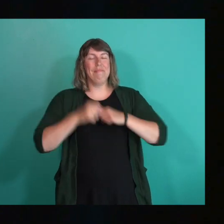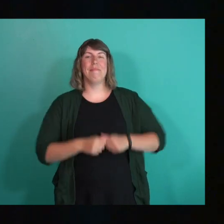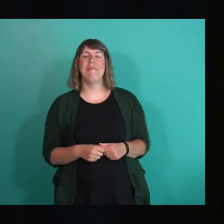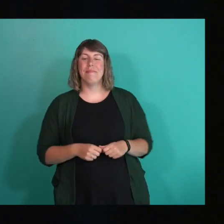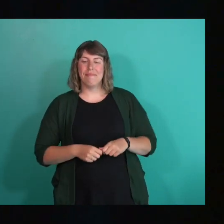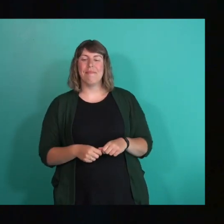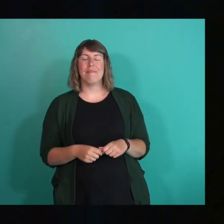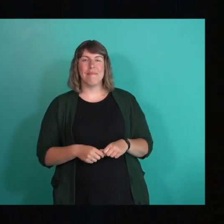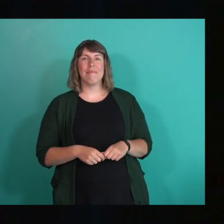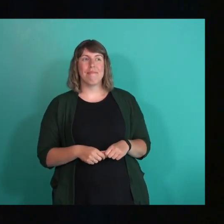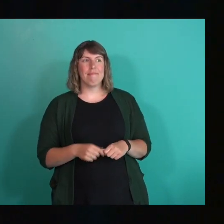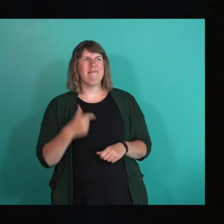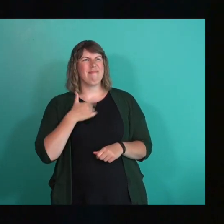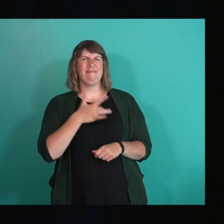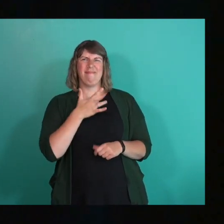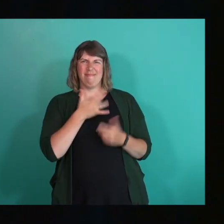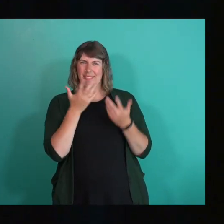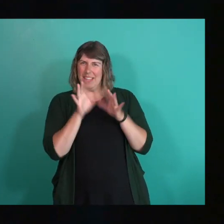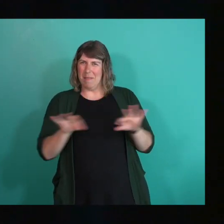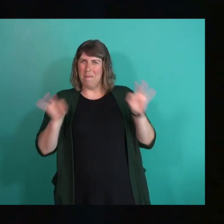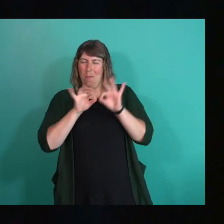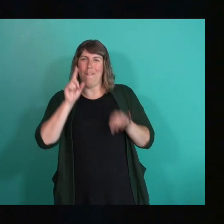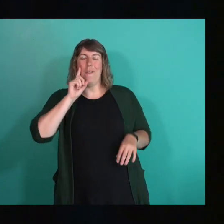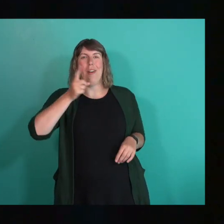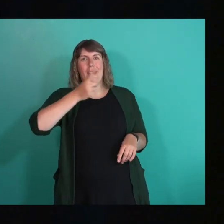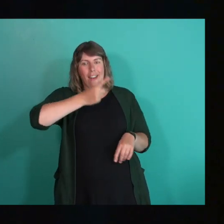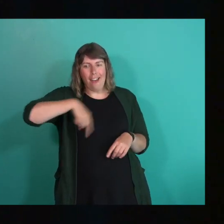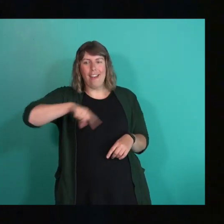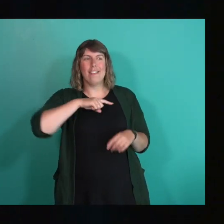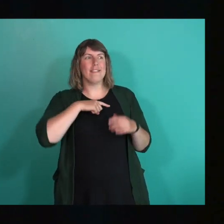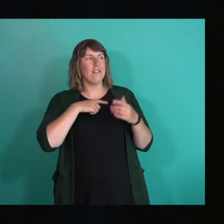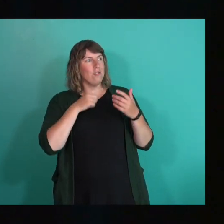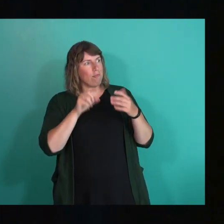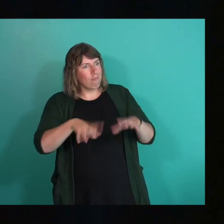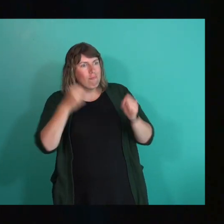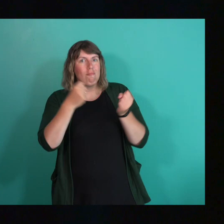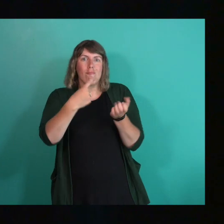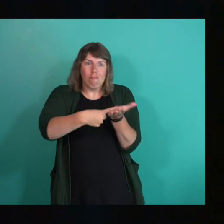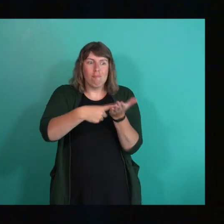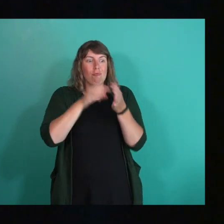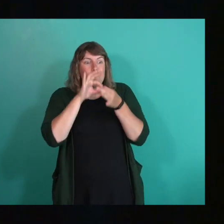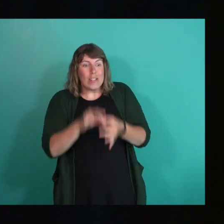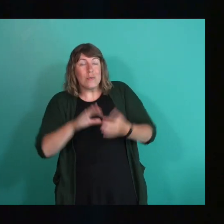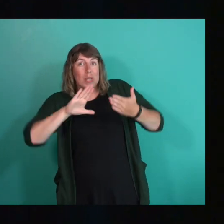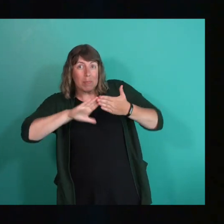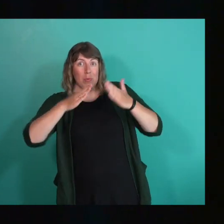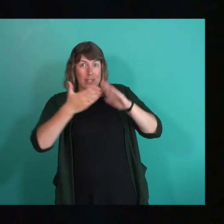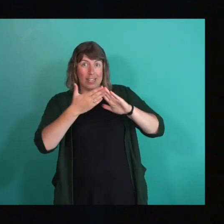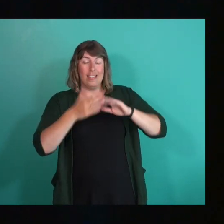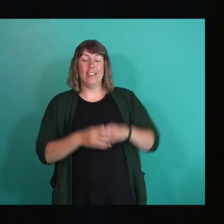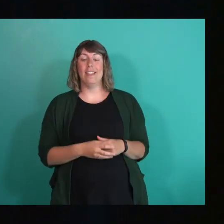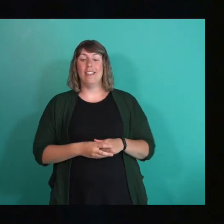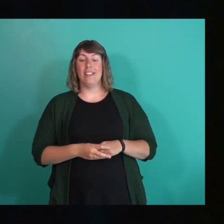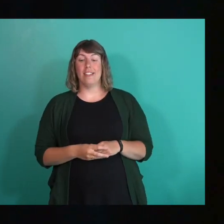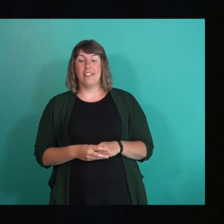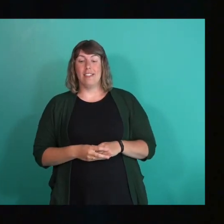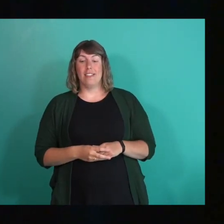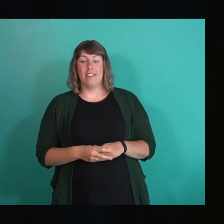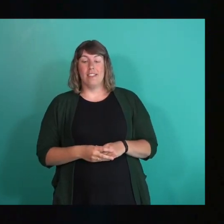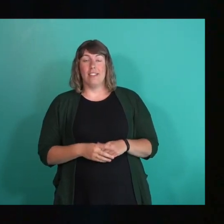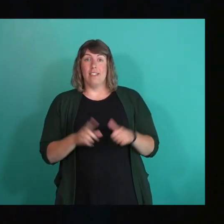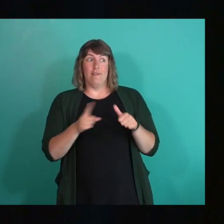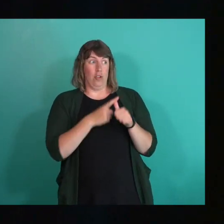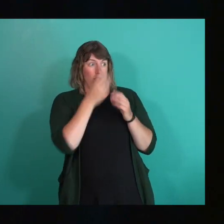I think, so important for us to have these conversations around our community because, first of all,